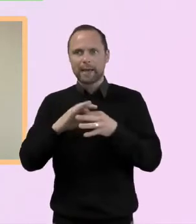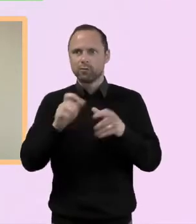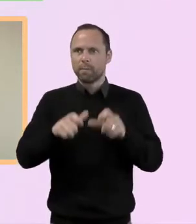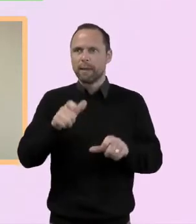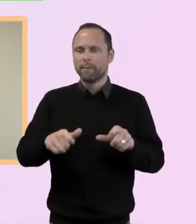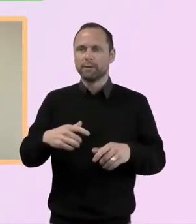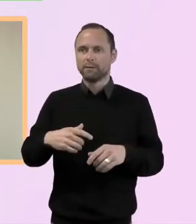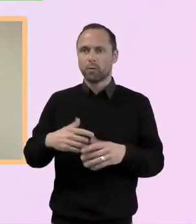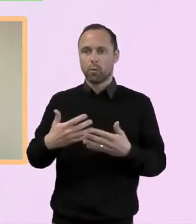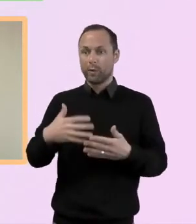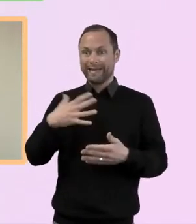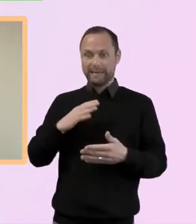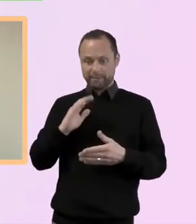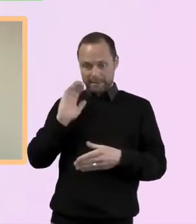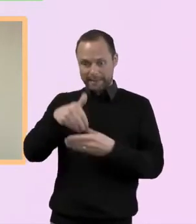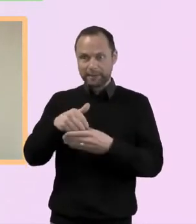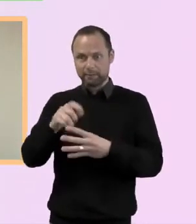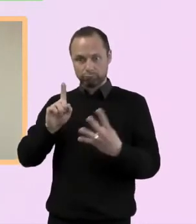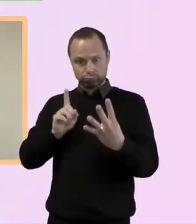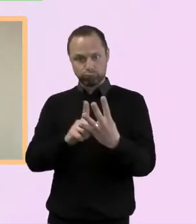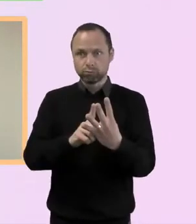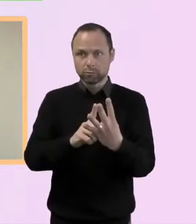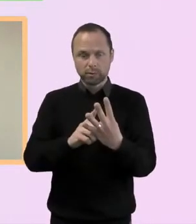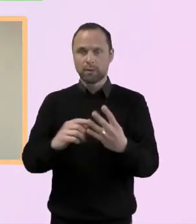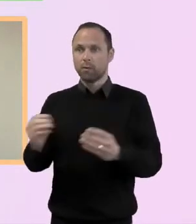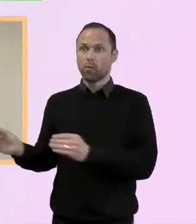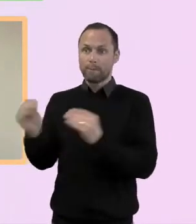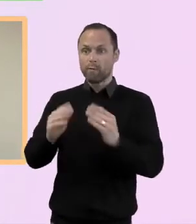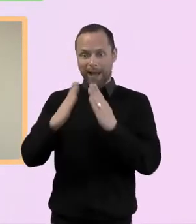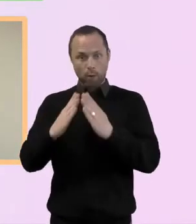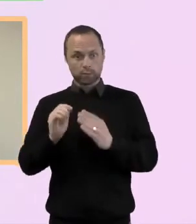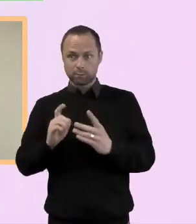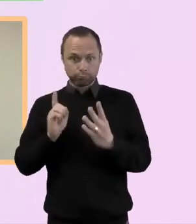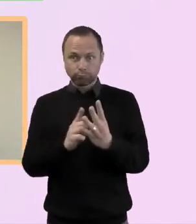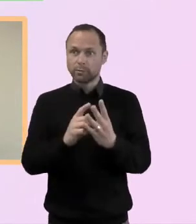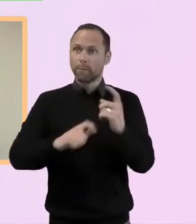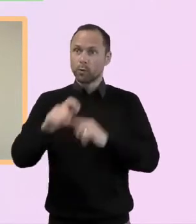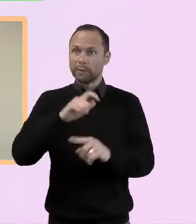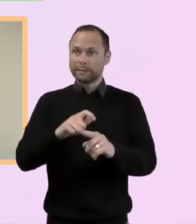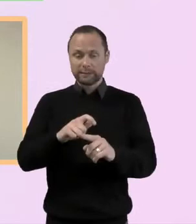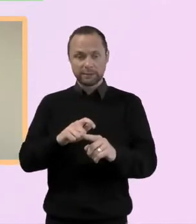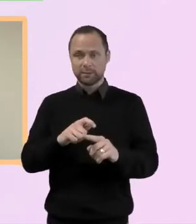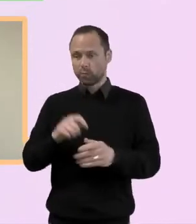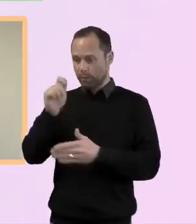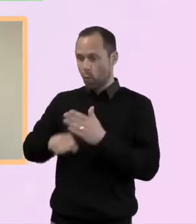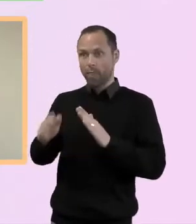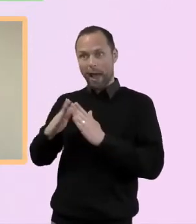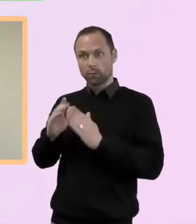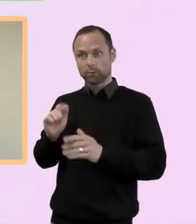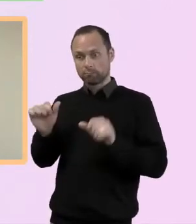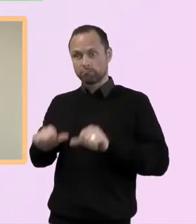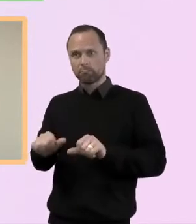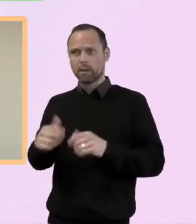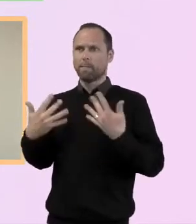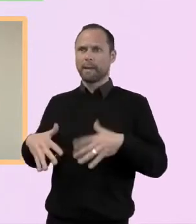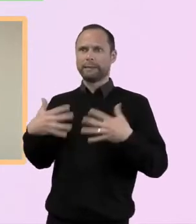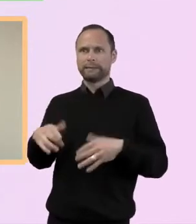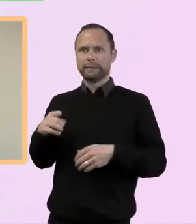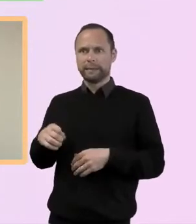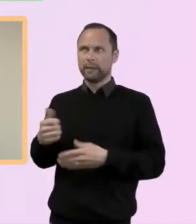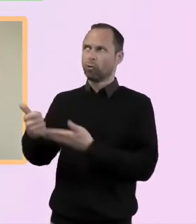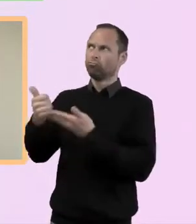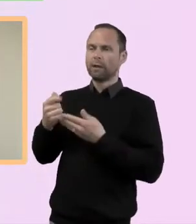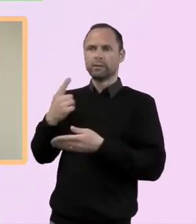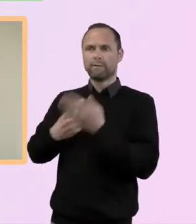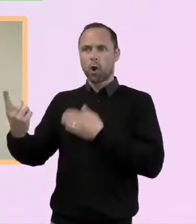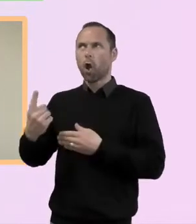in the middle of this lot, move, move into a house. So we found a renovated vicarage and bought it. that, that was an amazing, yeah, the grace of God all